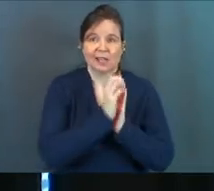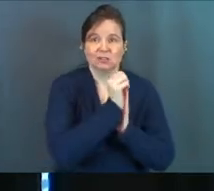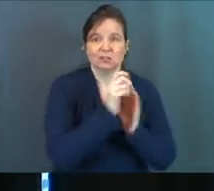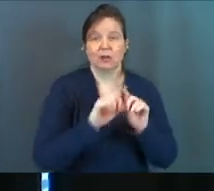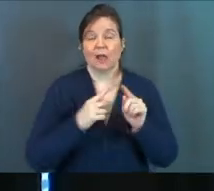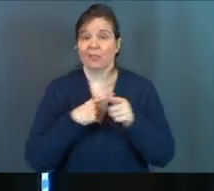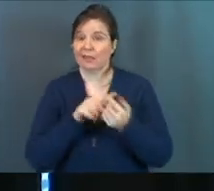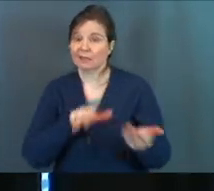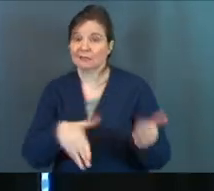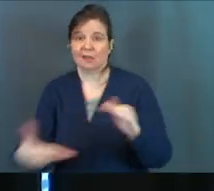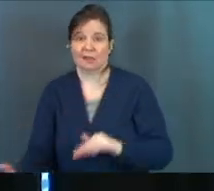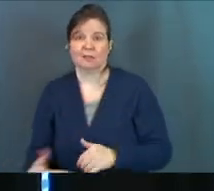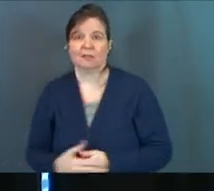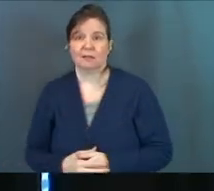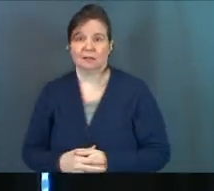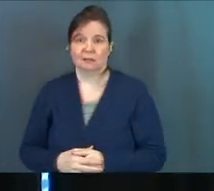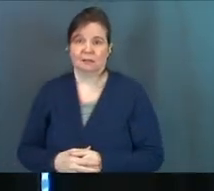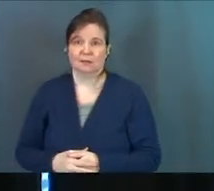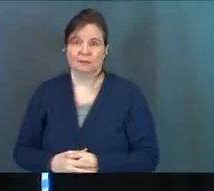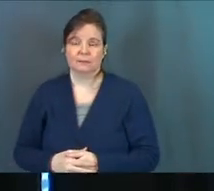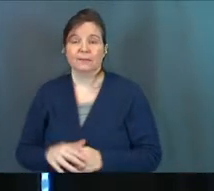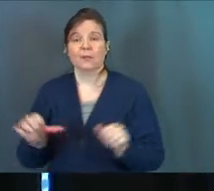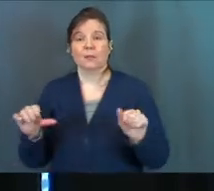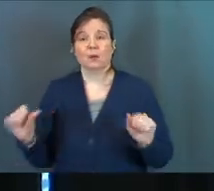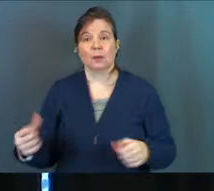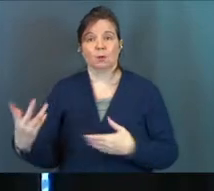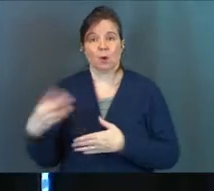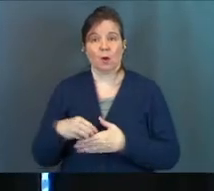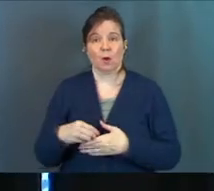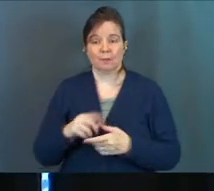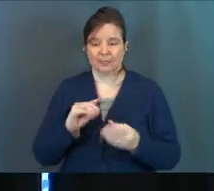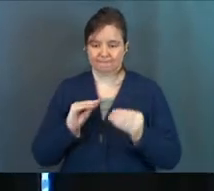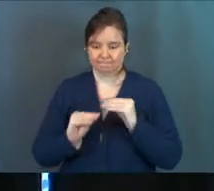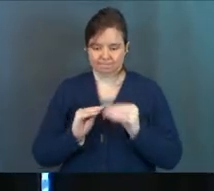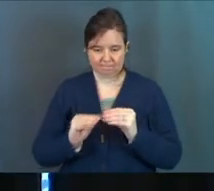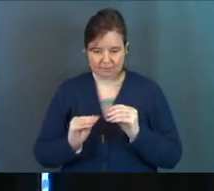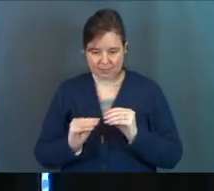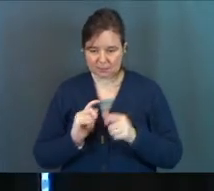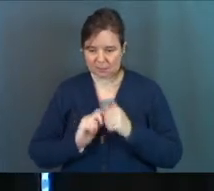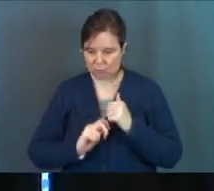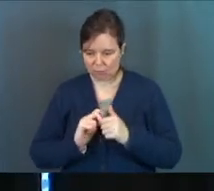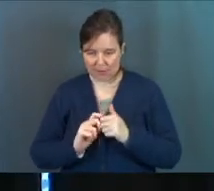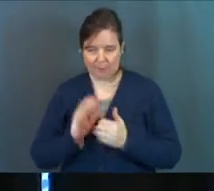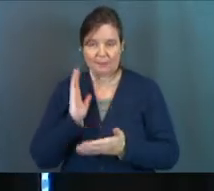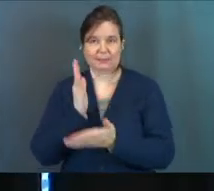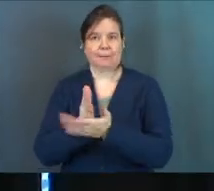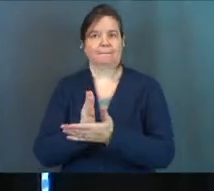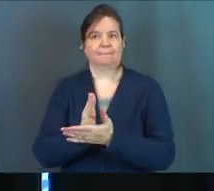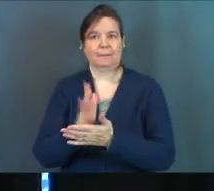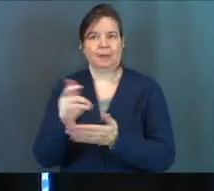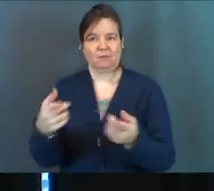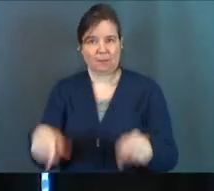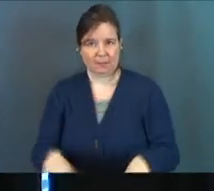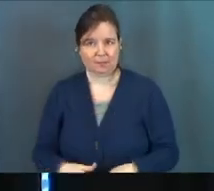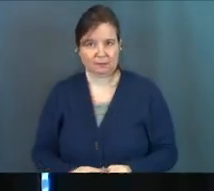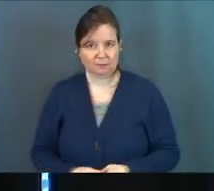ultimately death. And they were able to come in and mitigate the problem and deal with it and stop that from happening.